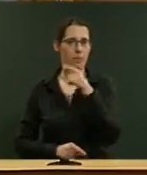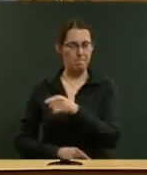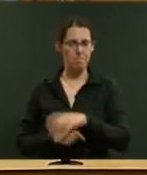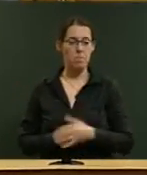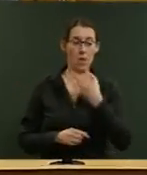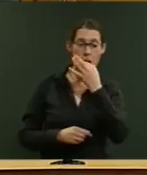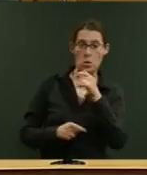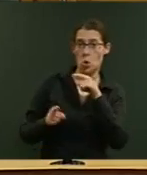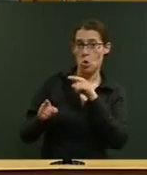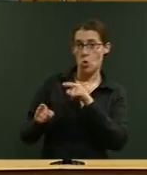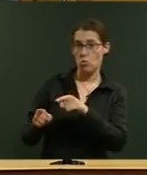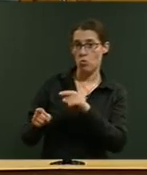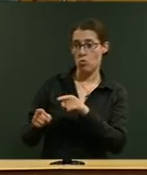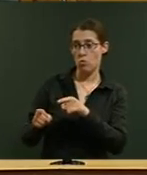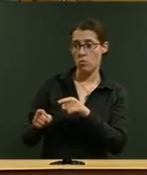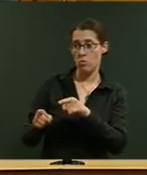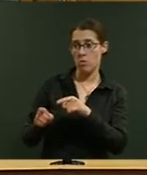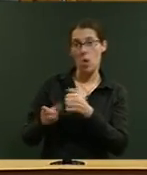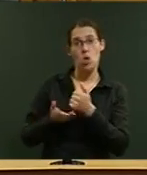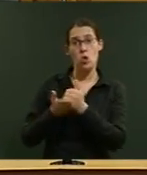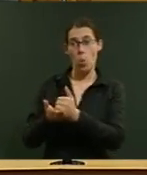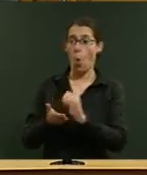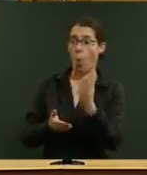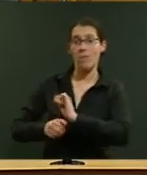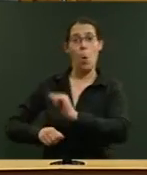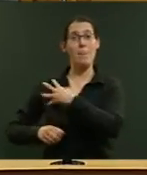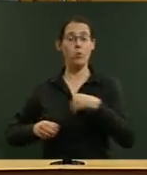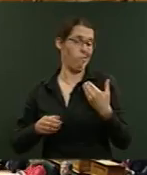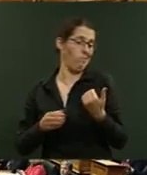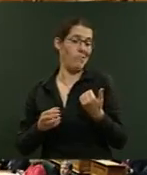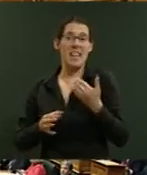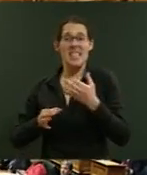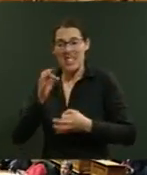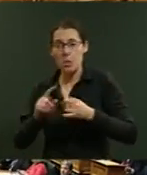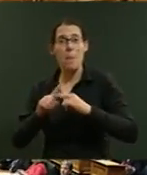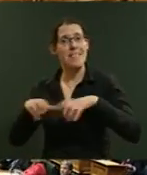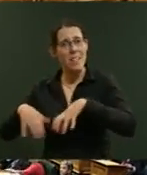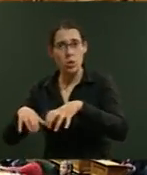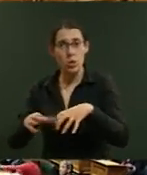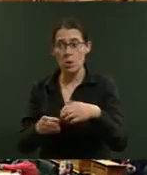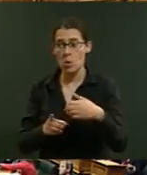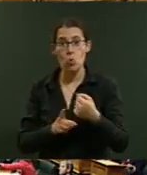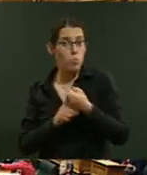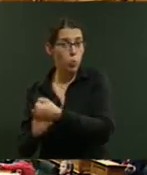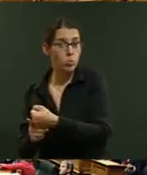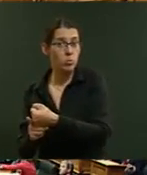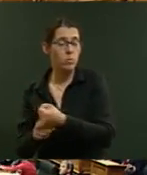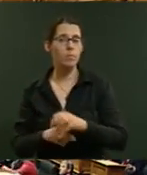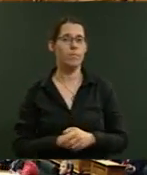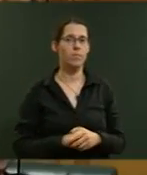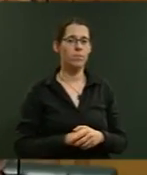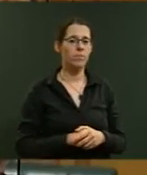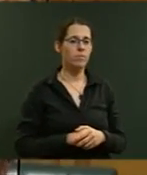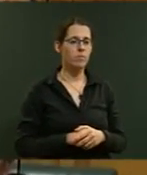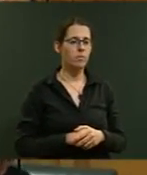does she stand by all her ministry's recent decisions and actions? Mr Speaker. The Honourable Carmel